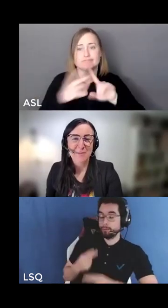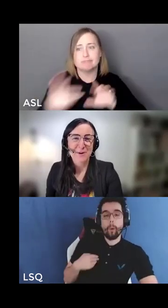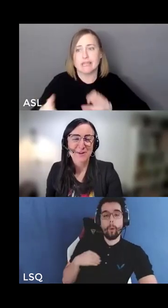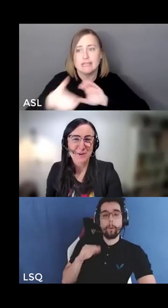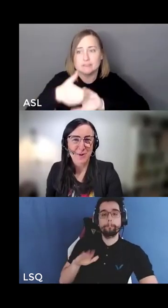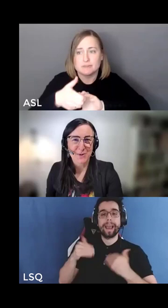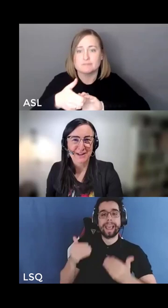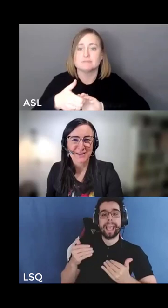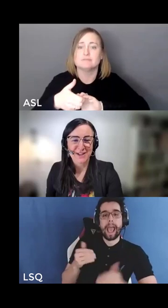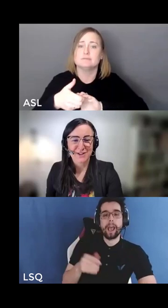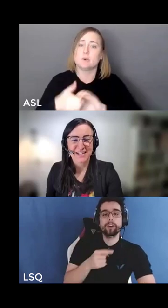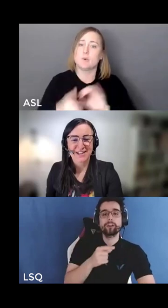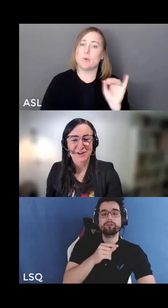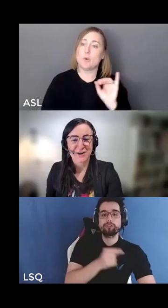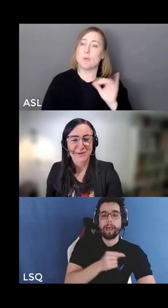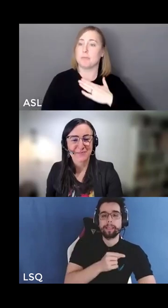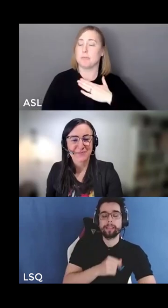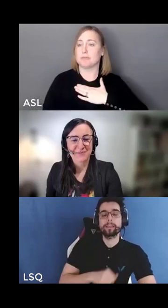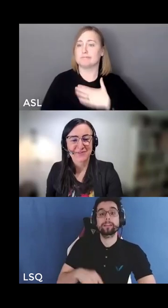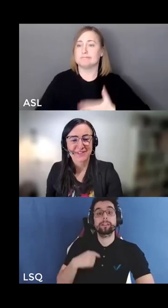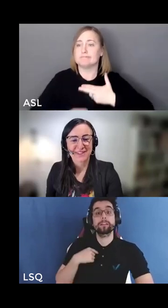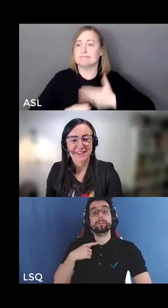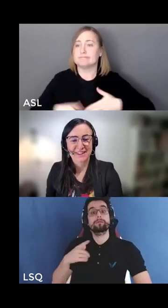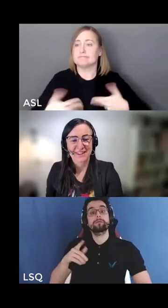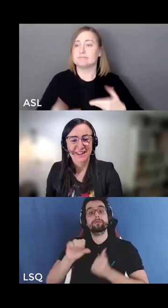and my personal pronouns are she and her.